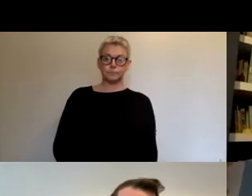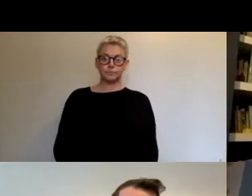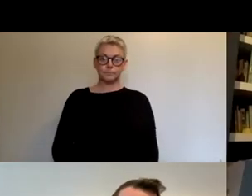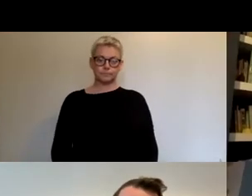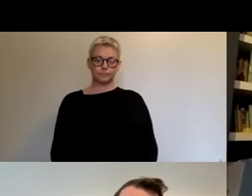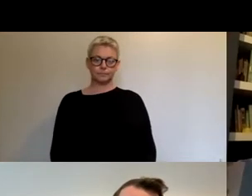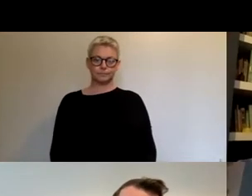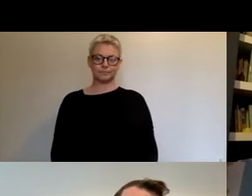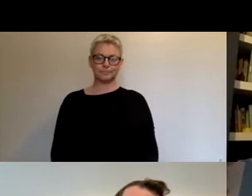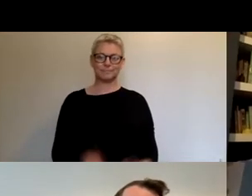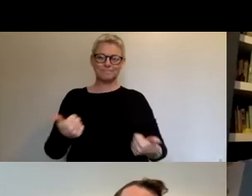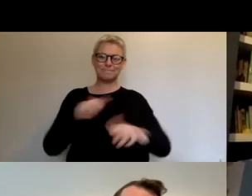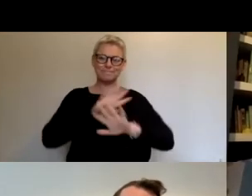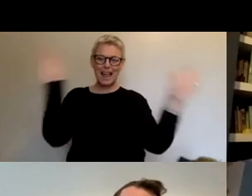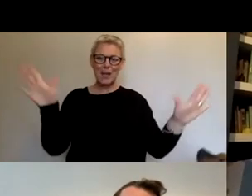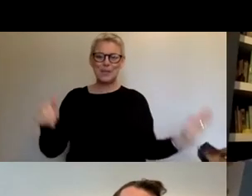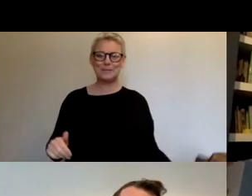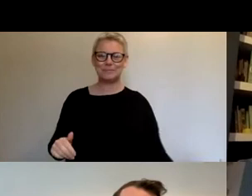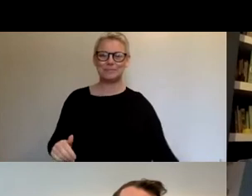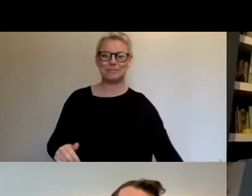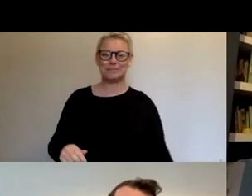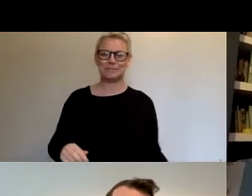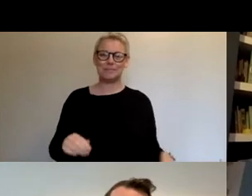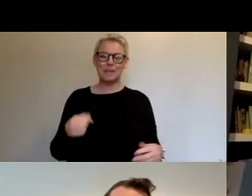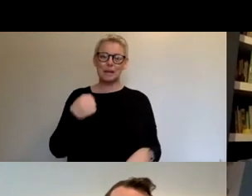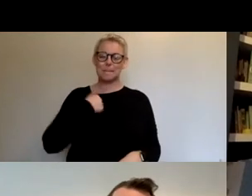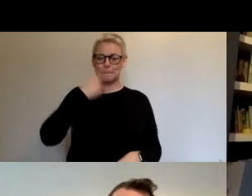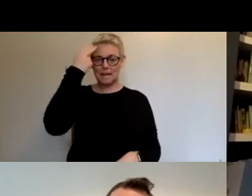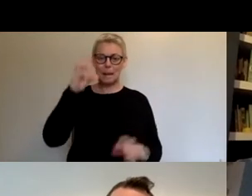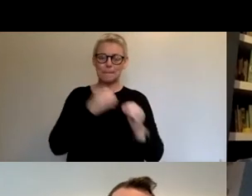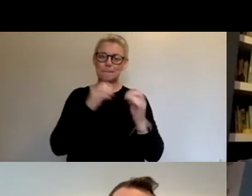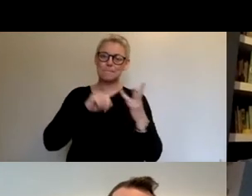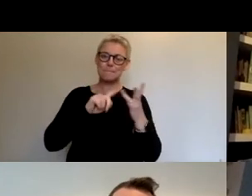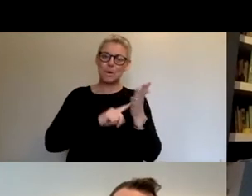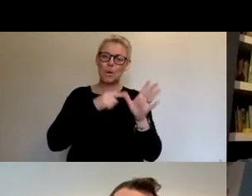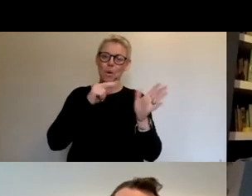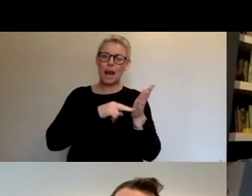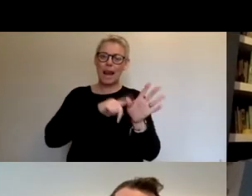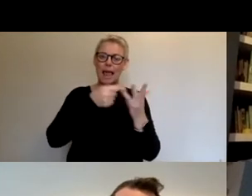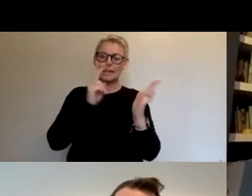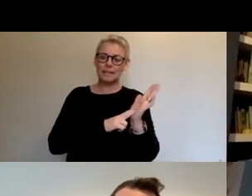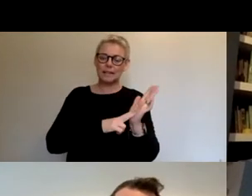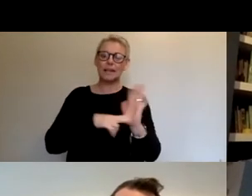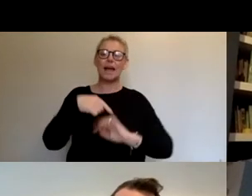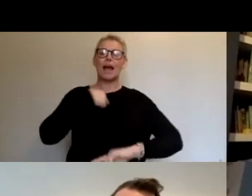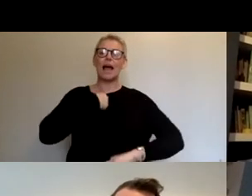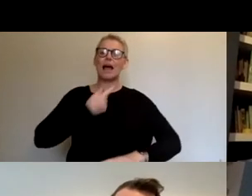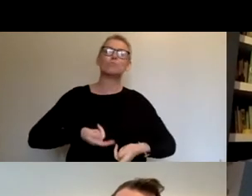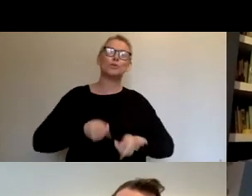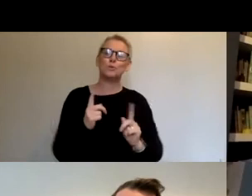Hi everybody, I'm Beau Lanyon, I'm an Events Producer for the Bristol and Bath Creative R&D.